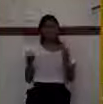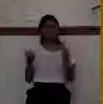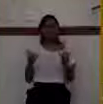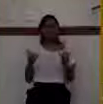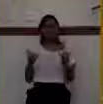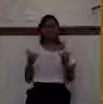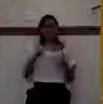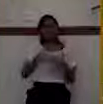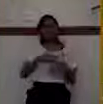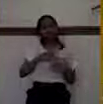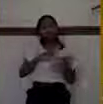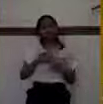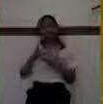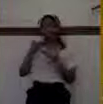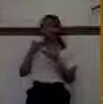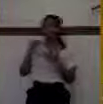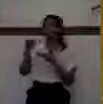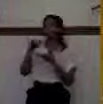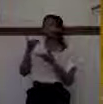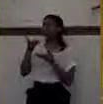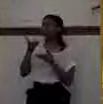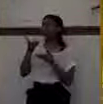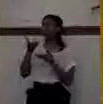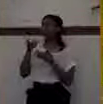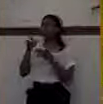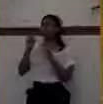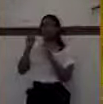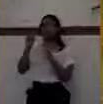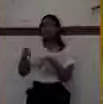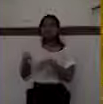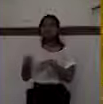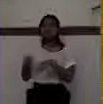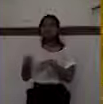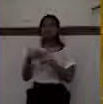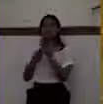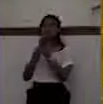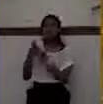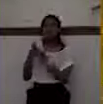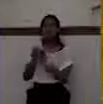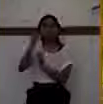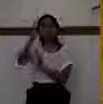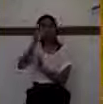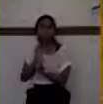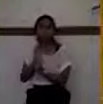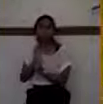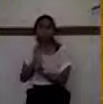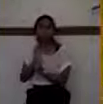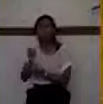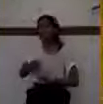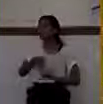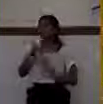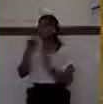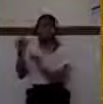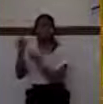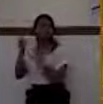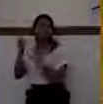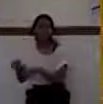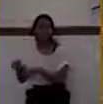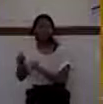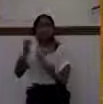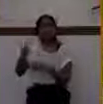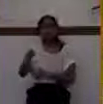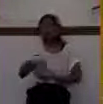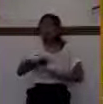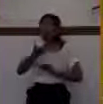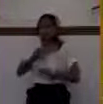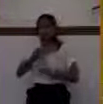heart before God and God alone, you can be honest with God. You can confess that